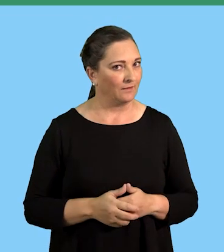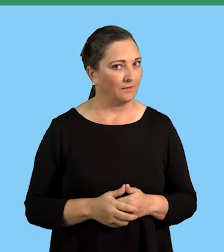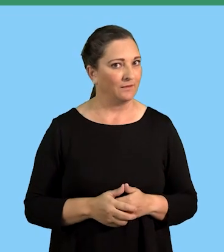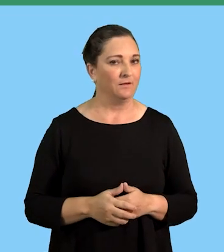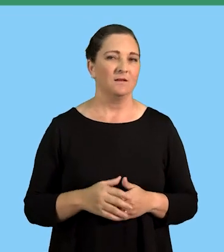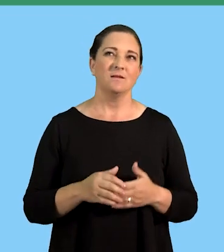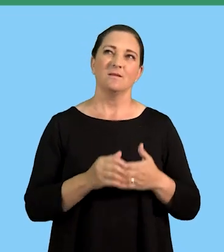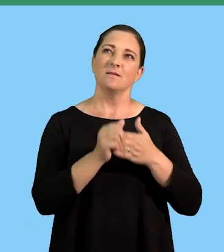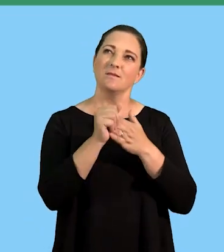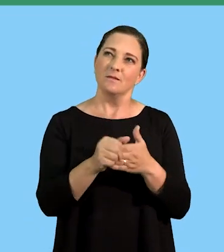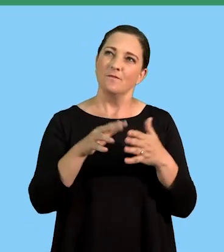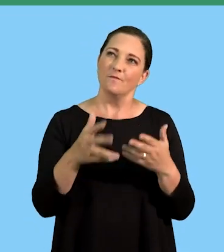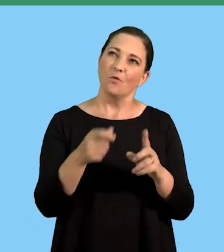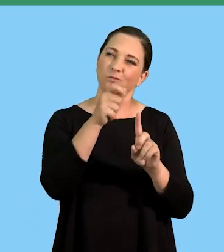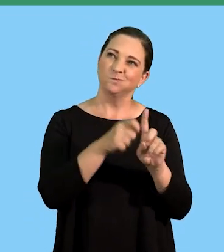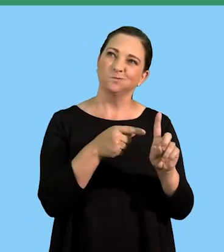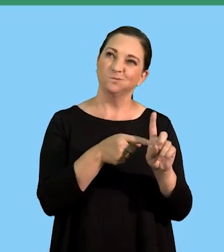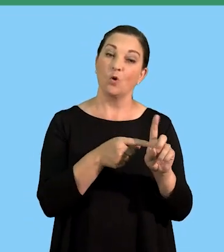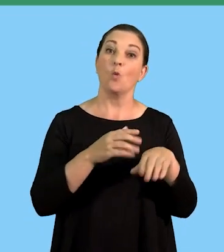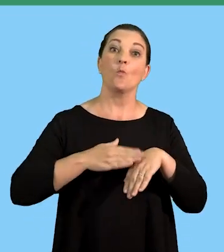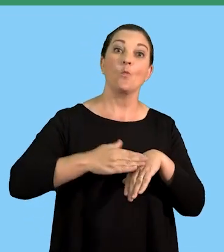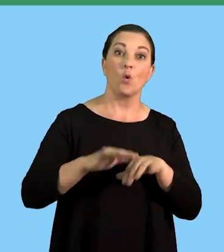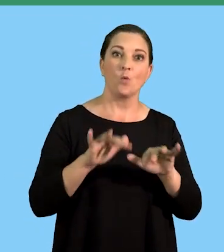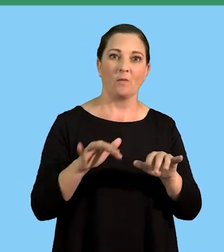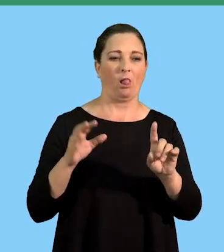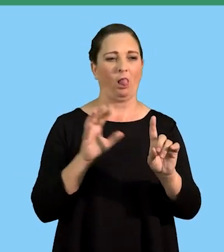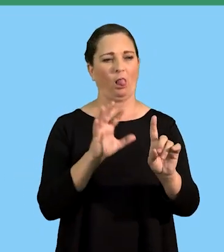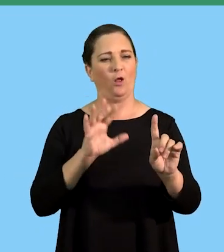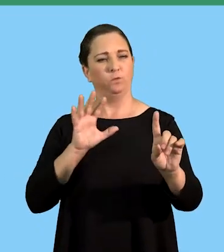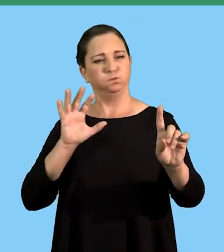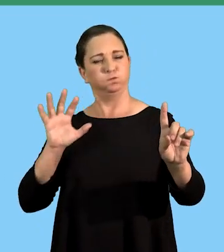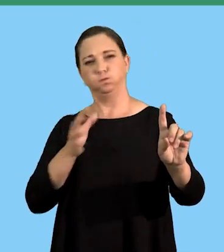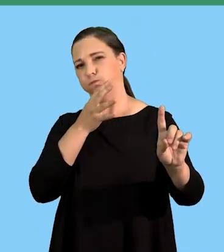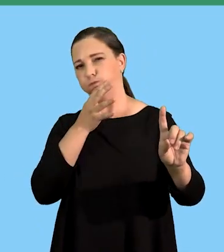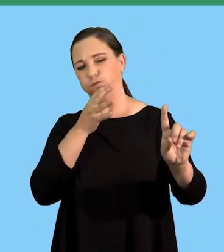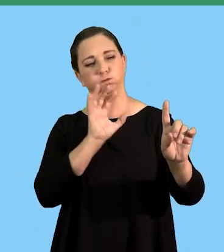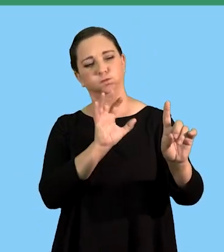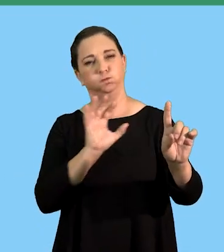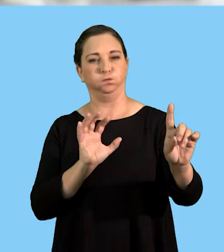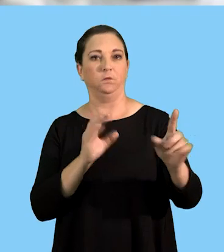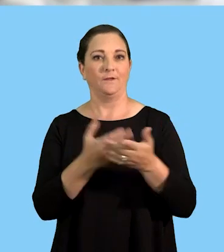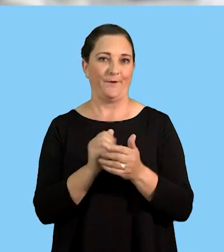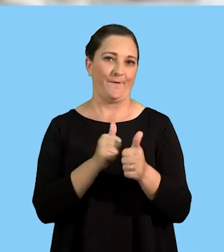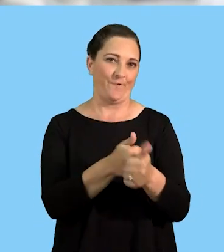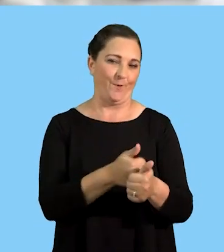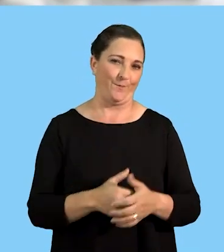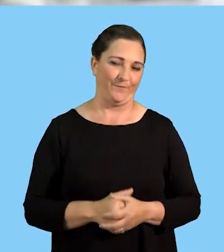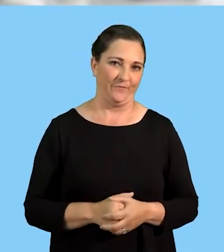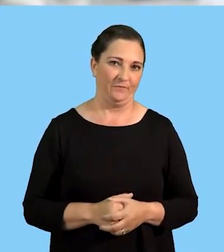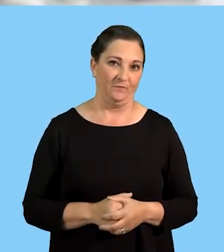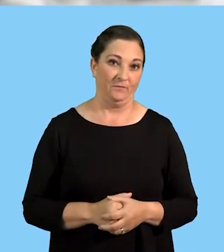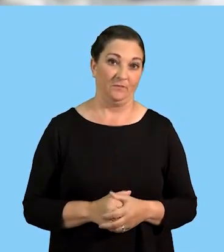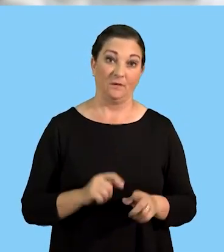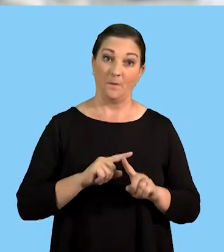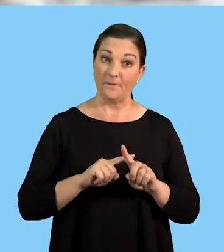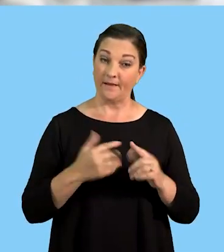attitude will lead to the leader being able to lead more and more people. And this will achieve the idea we talked about to say